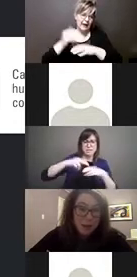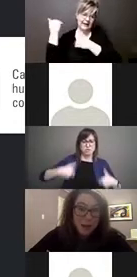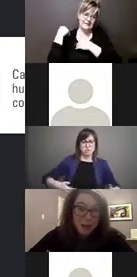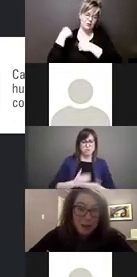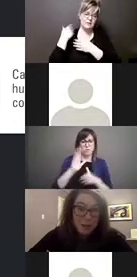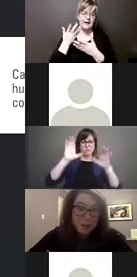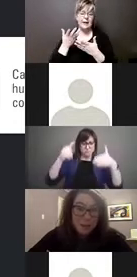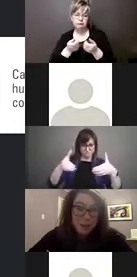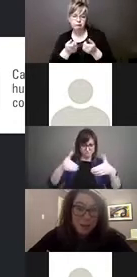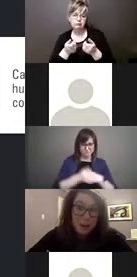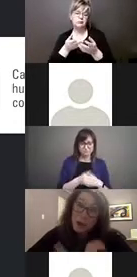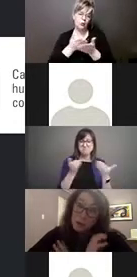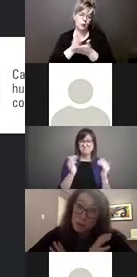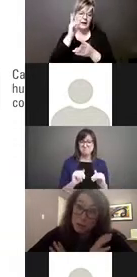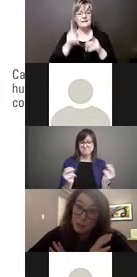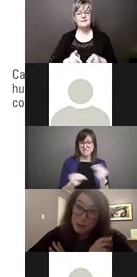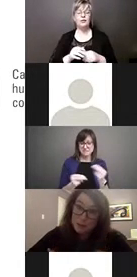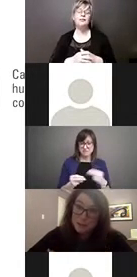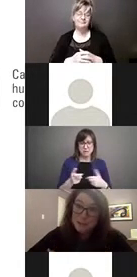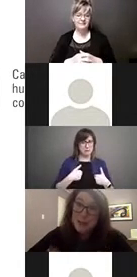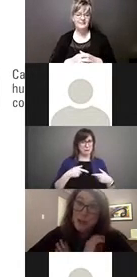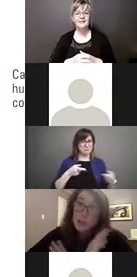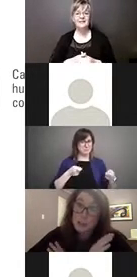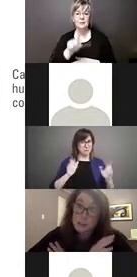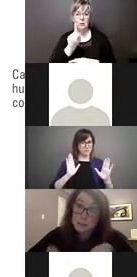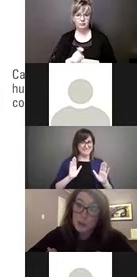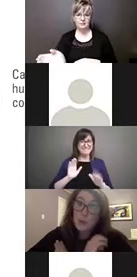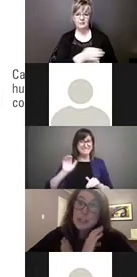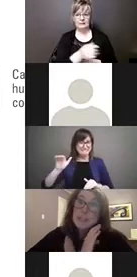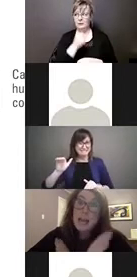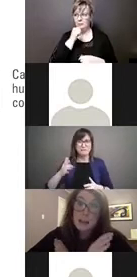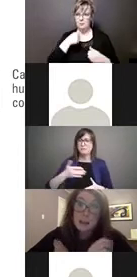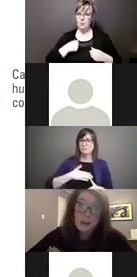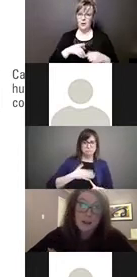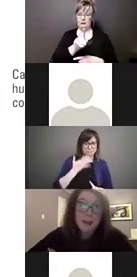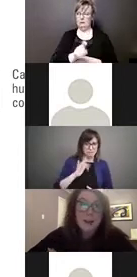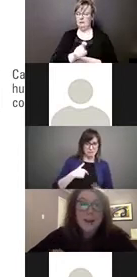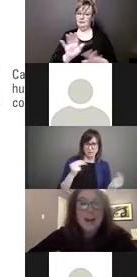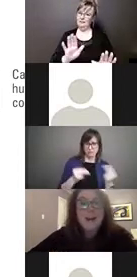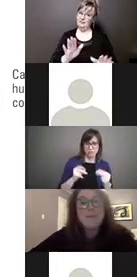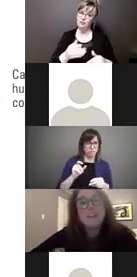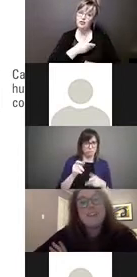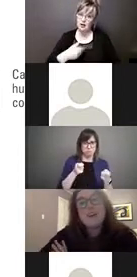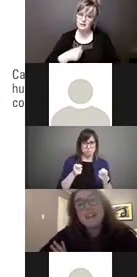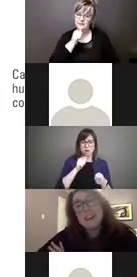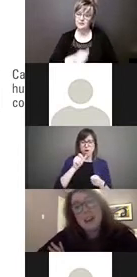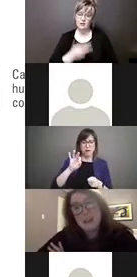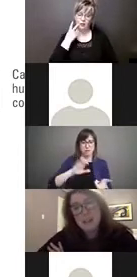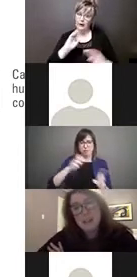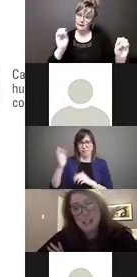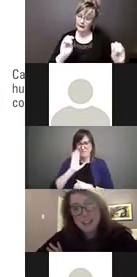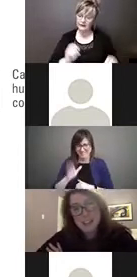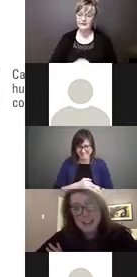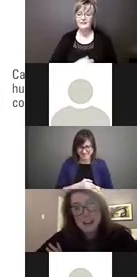next slide. I'm not controlling the slides. Thank goodness, or you wouldn't see anything. So as I